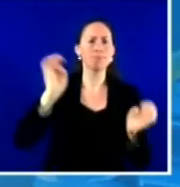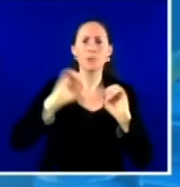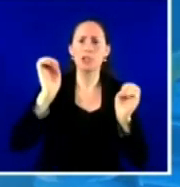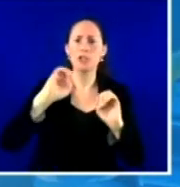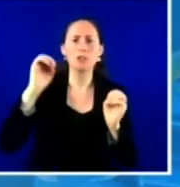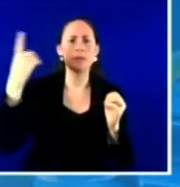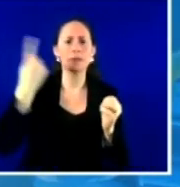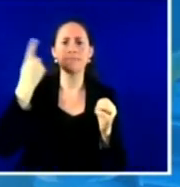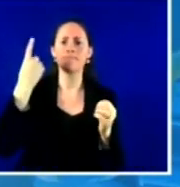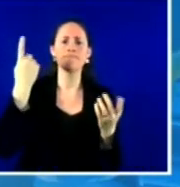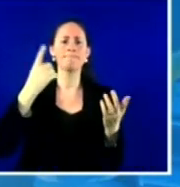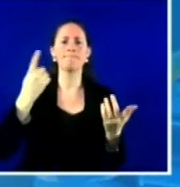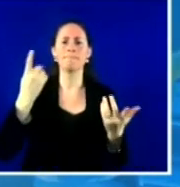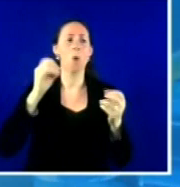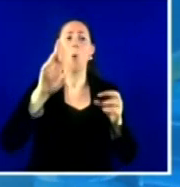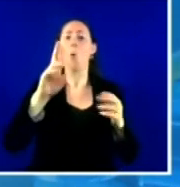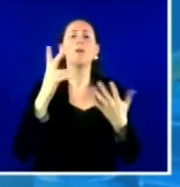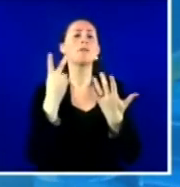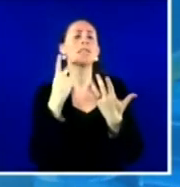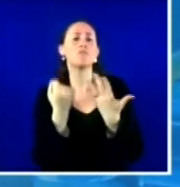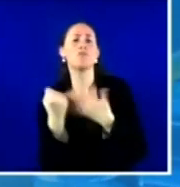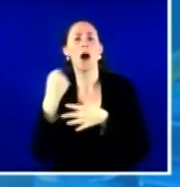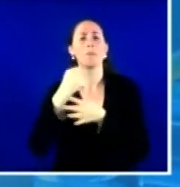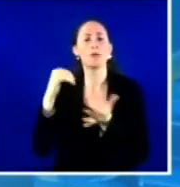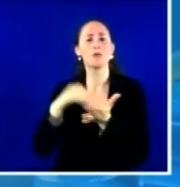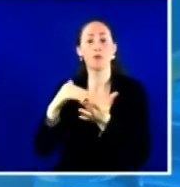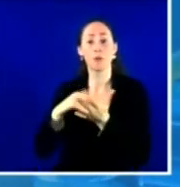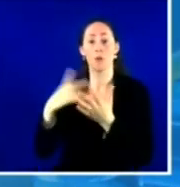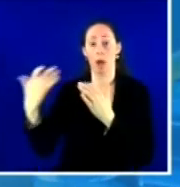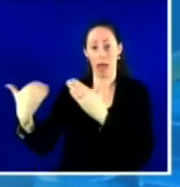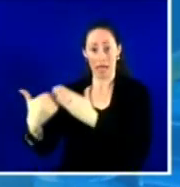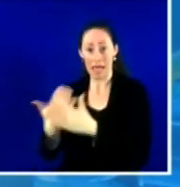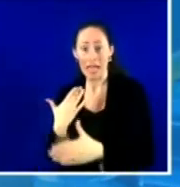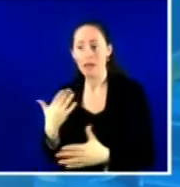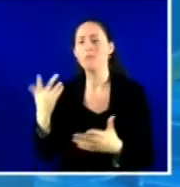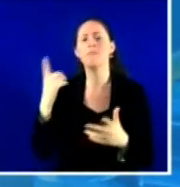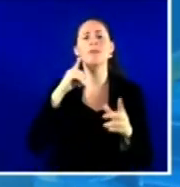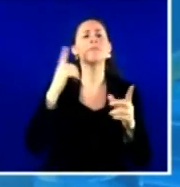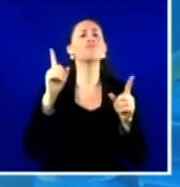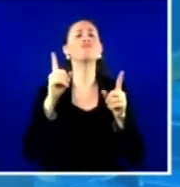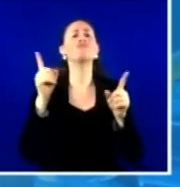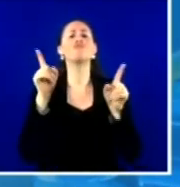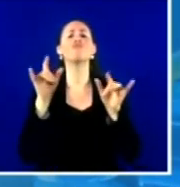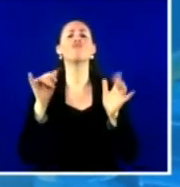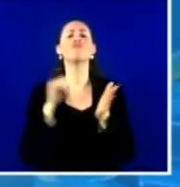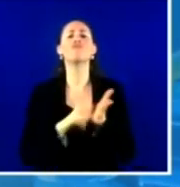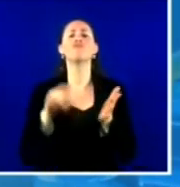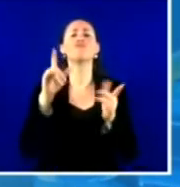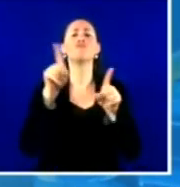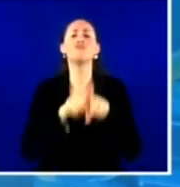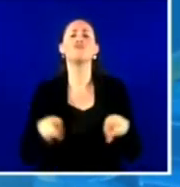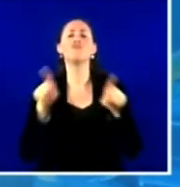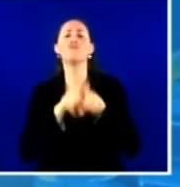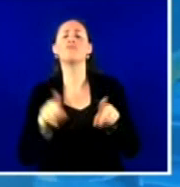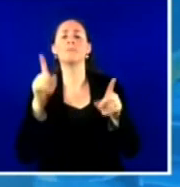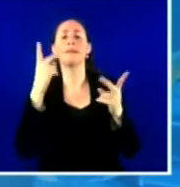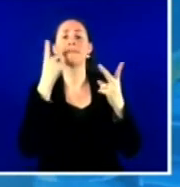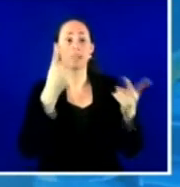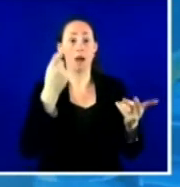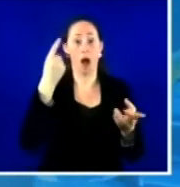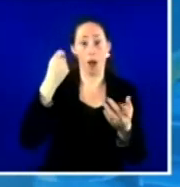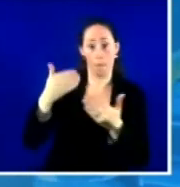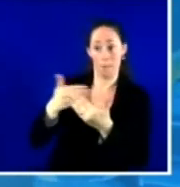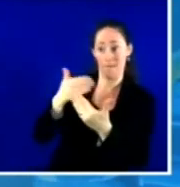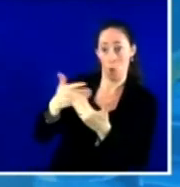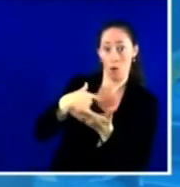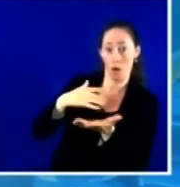started giving shots in the emergency department for discharge patients. And we used the single shot. We used